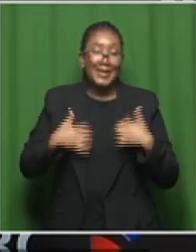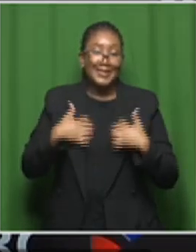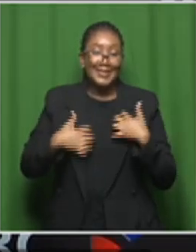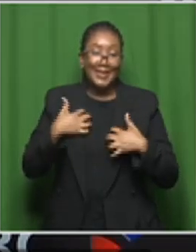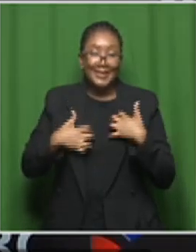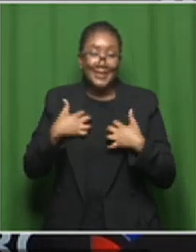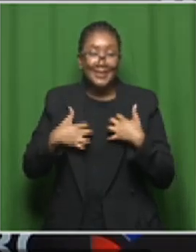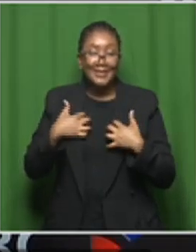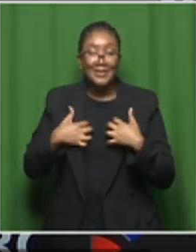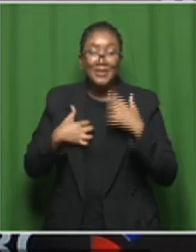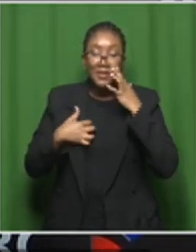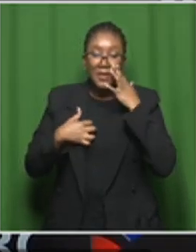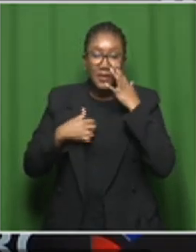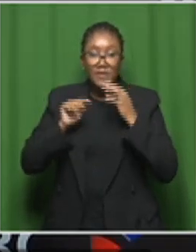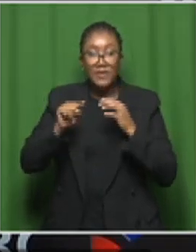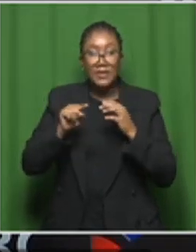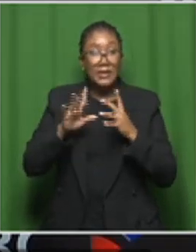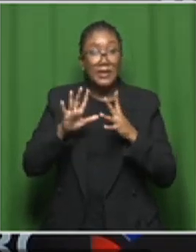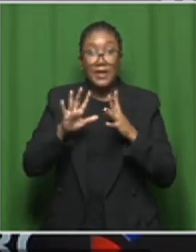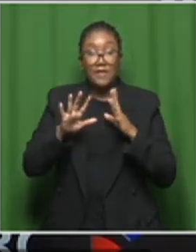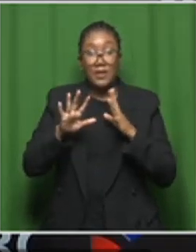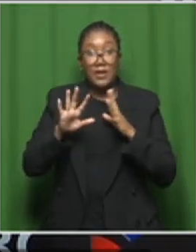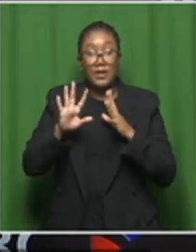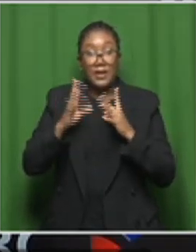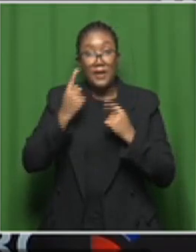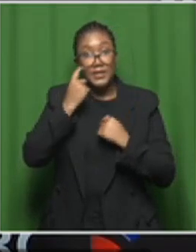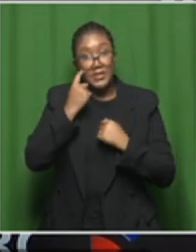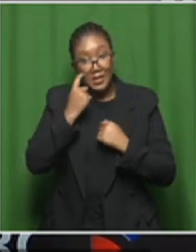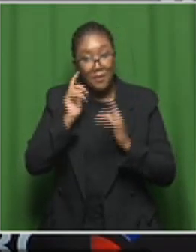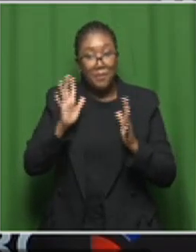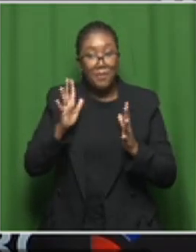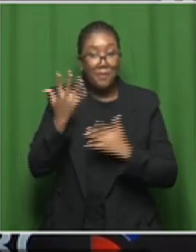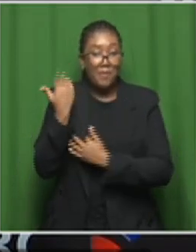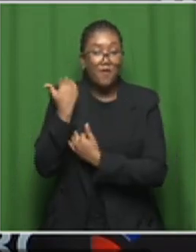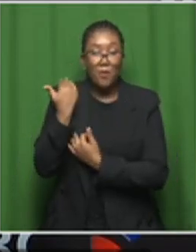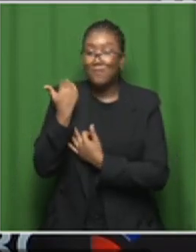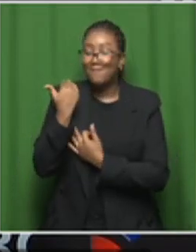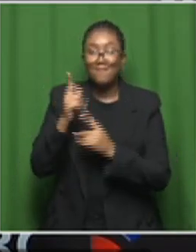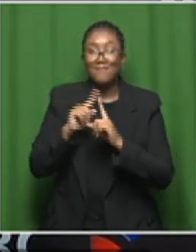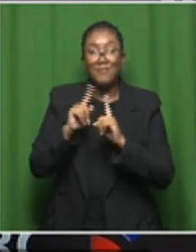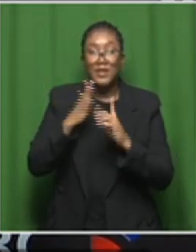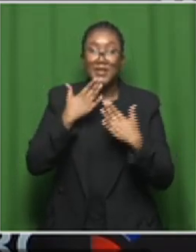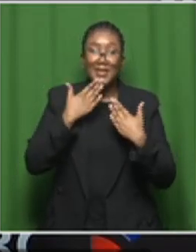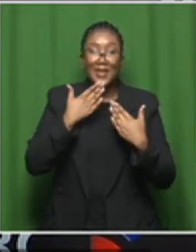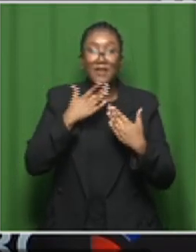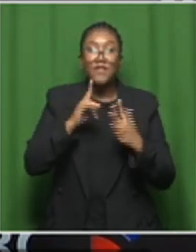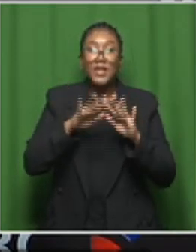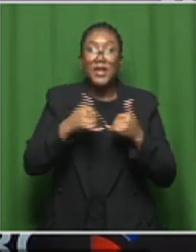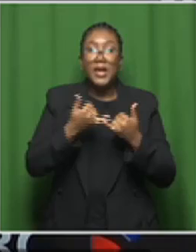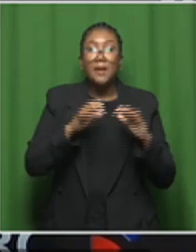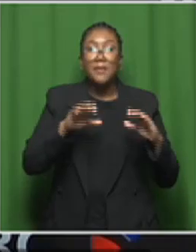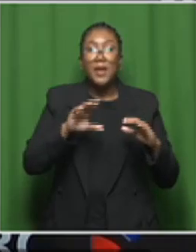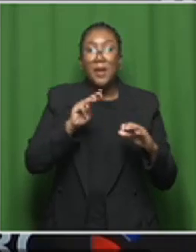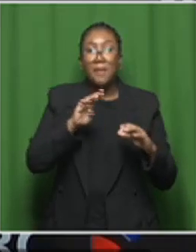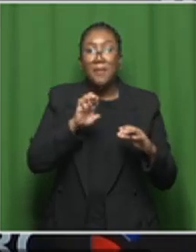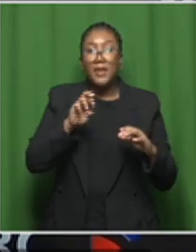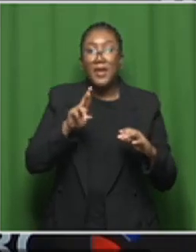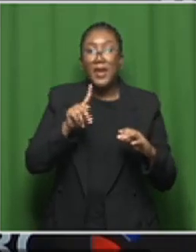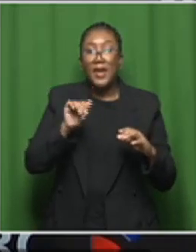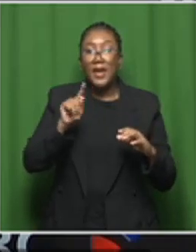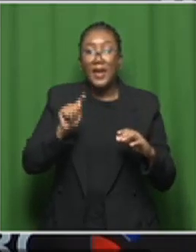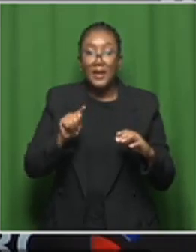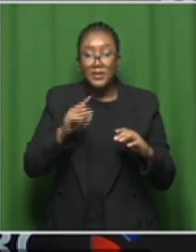You know, this is something that they've never seen. And this is really thanks to, to the Meerkat, of course, the sensitivity of those 67, uh,